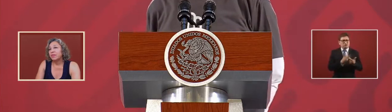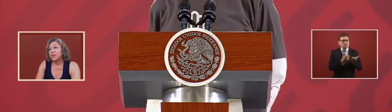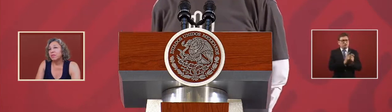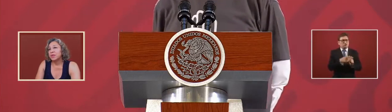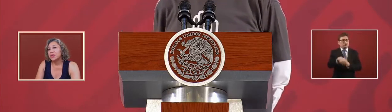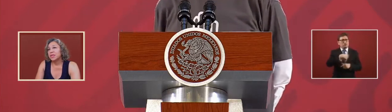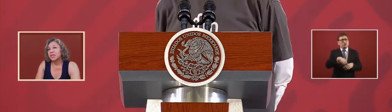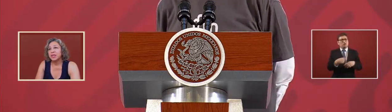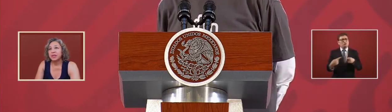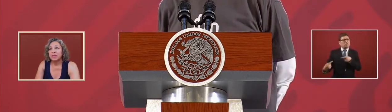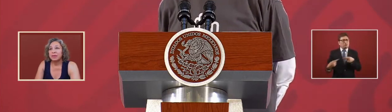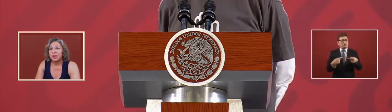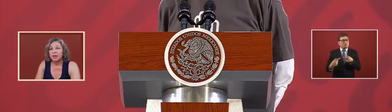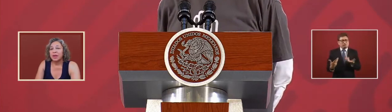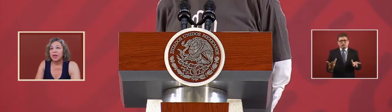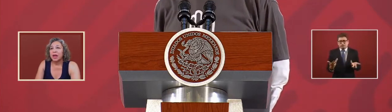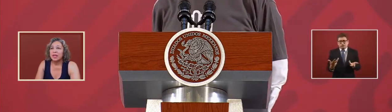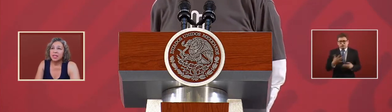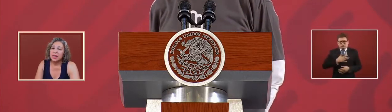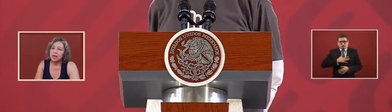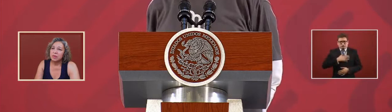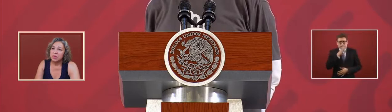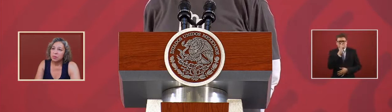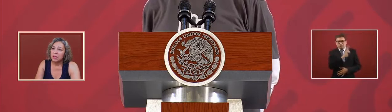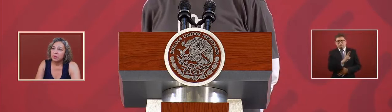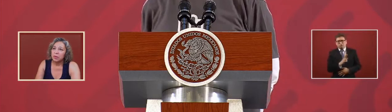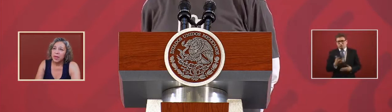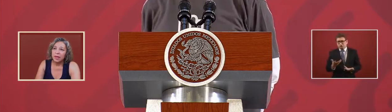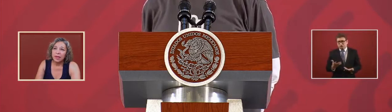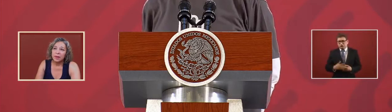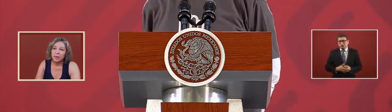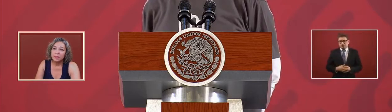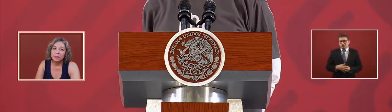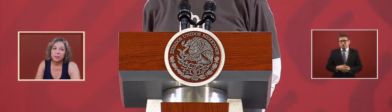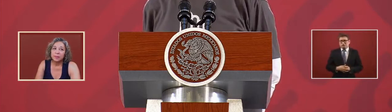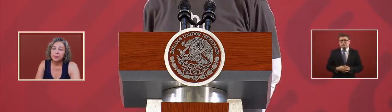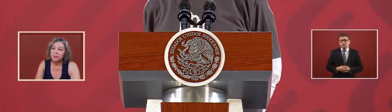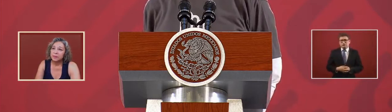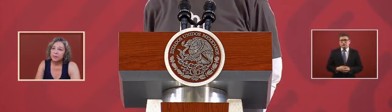from the opposition i say it in a respectful way